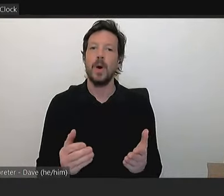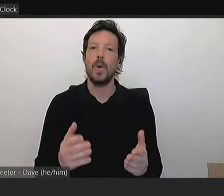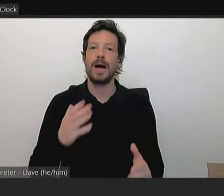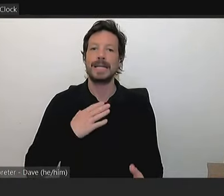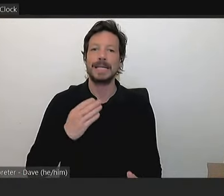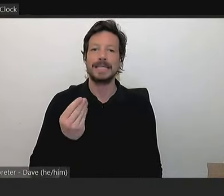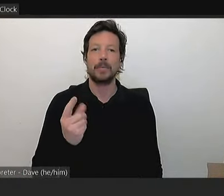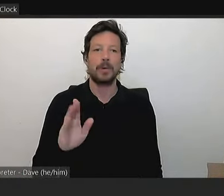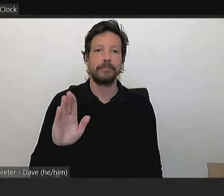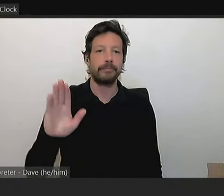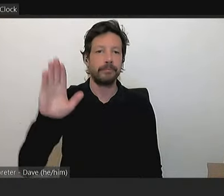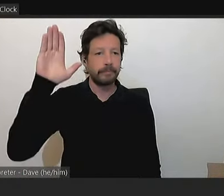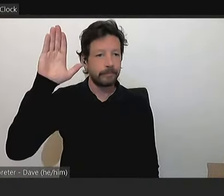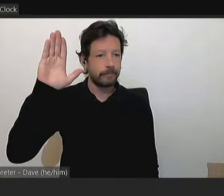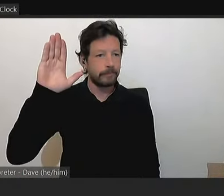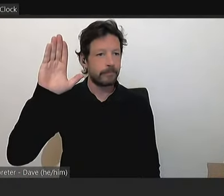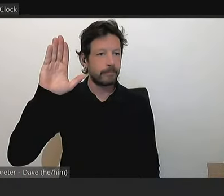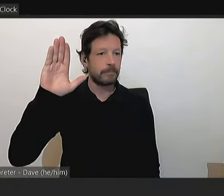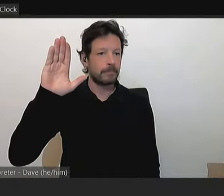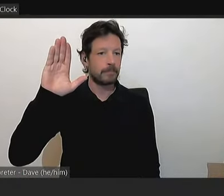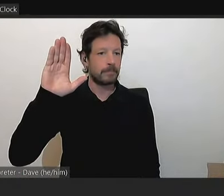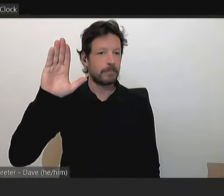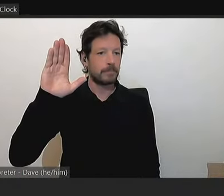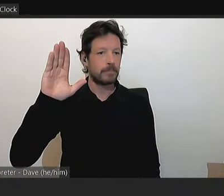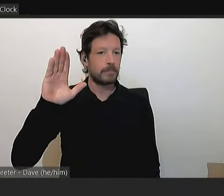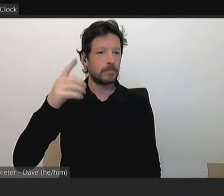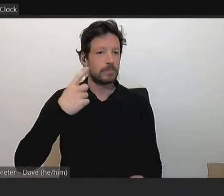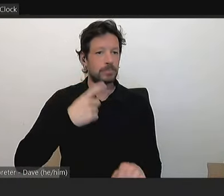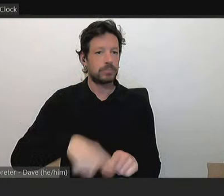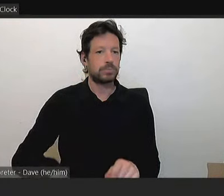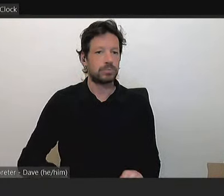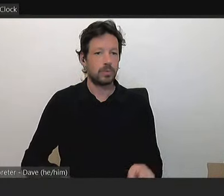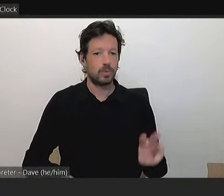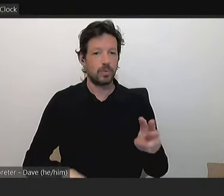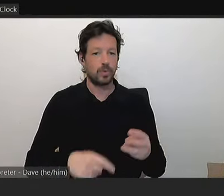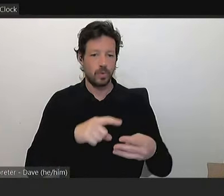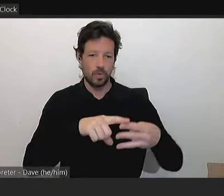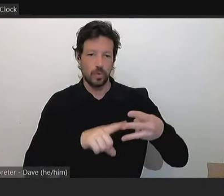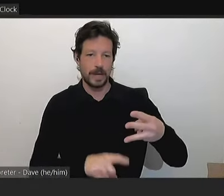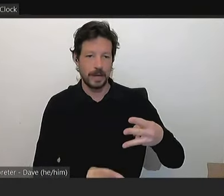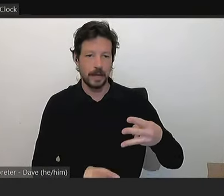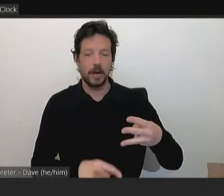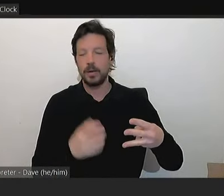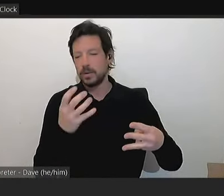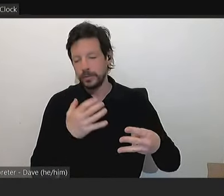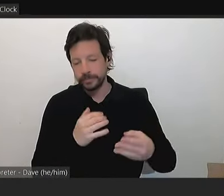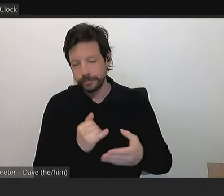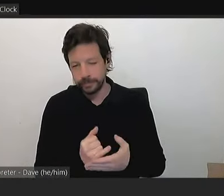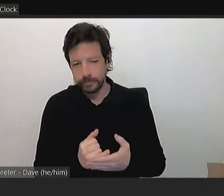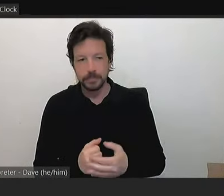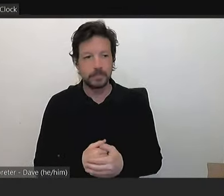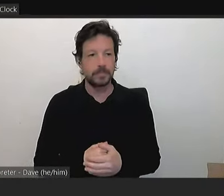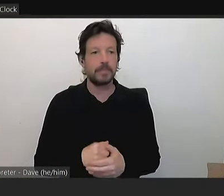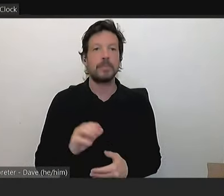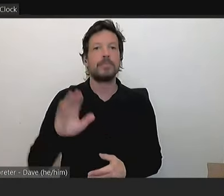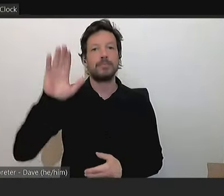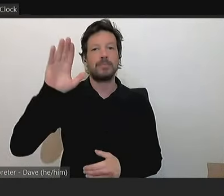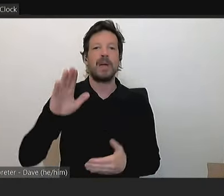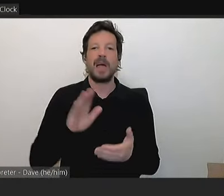To move the three. To move the three. I apologise. Happy to move, Mayor.